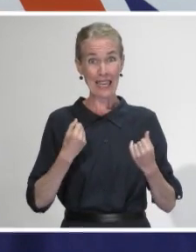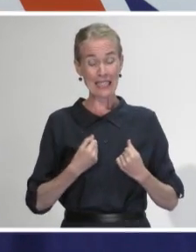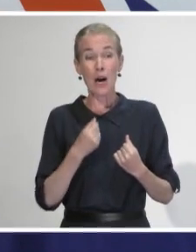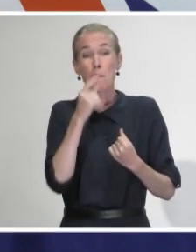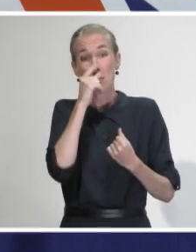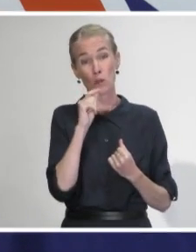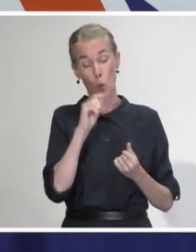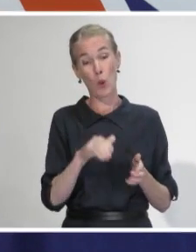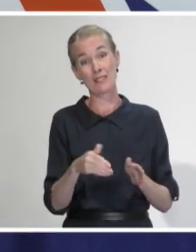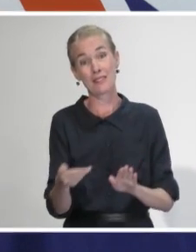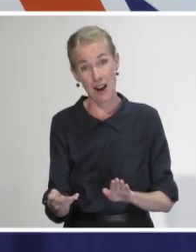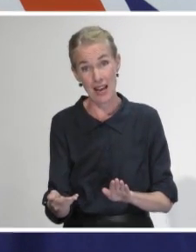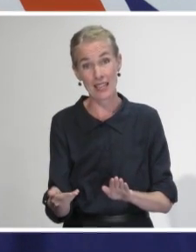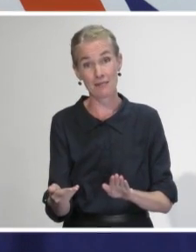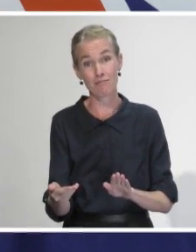this virus.